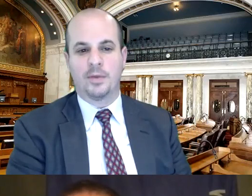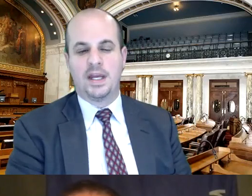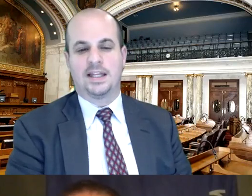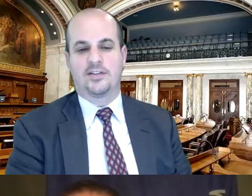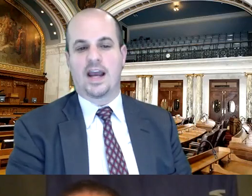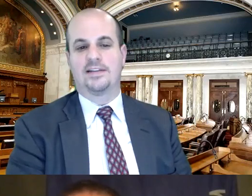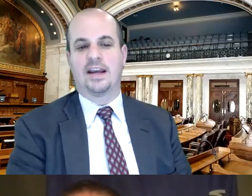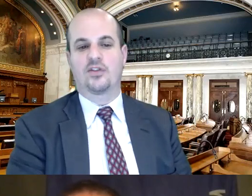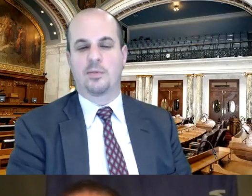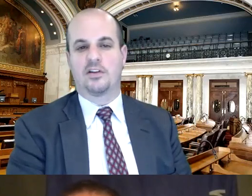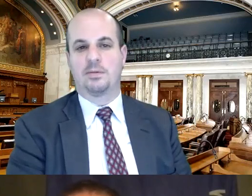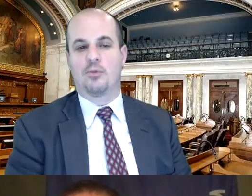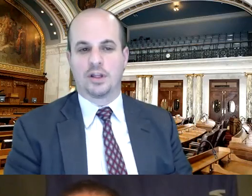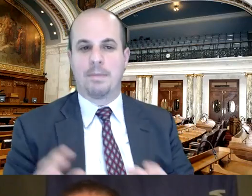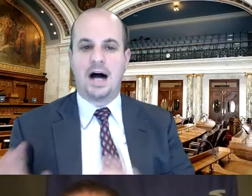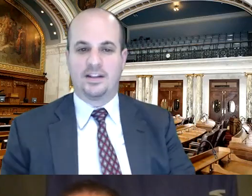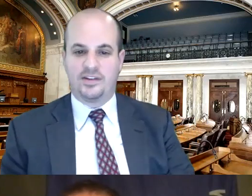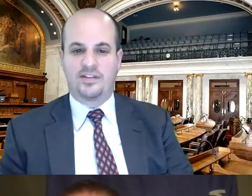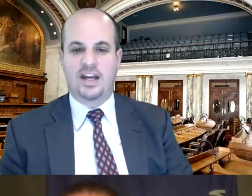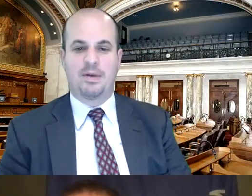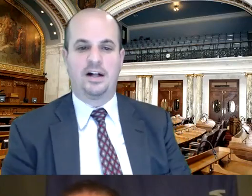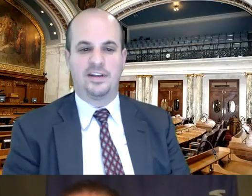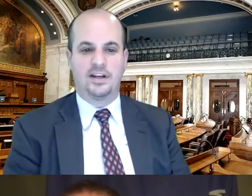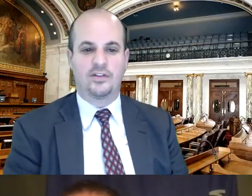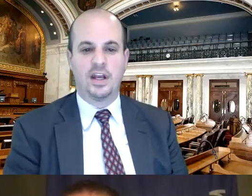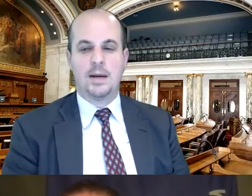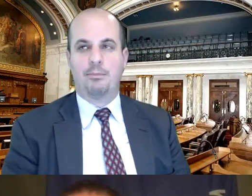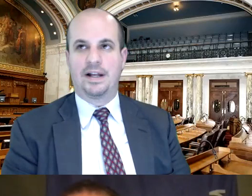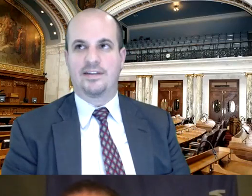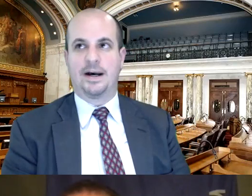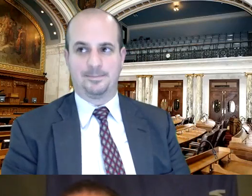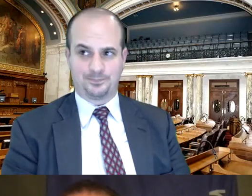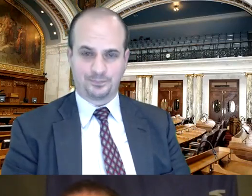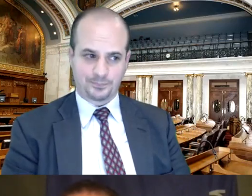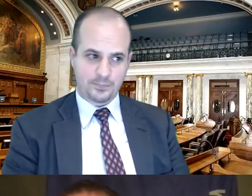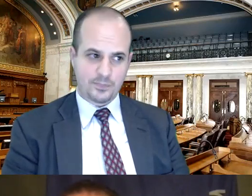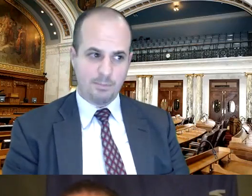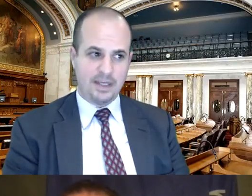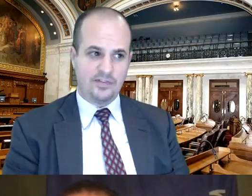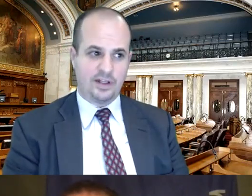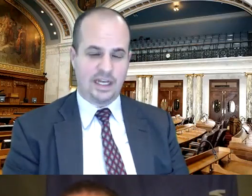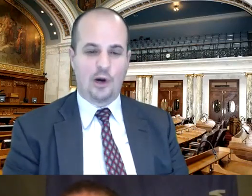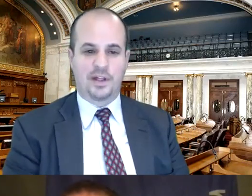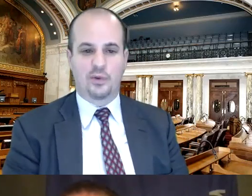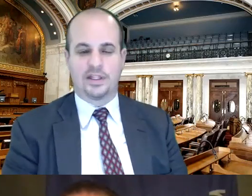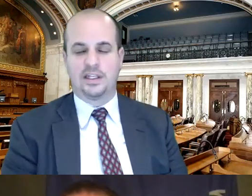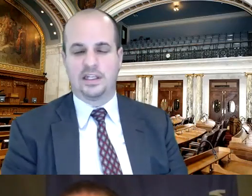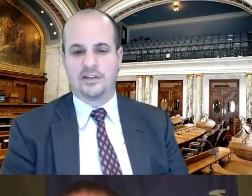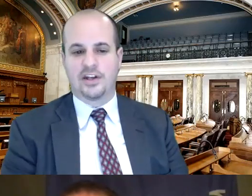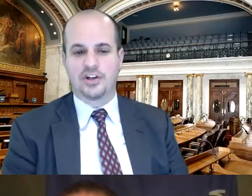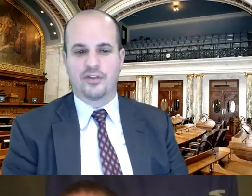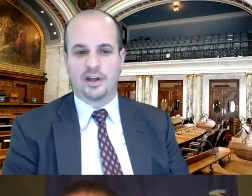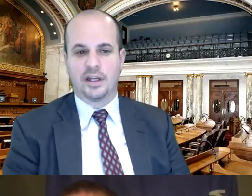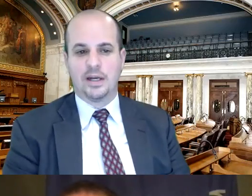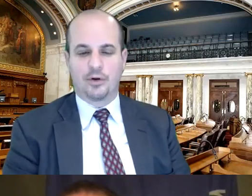forum in this context so i'm going to speak more on the policy side of politics but um basically and i hope that's what the